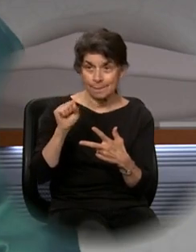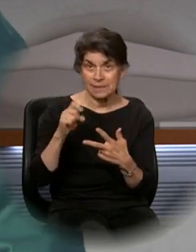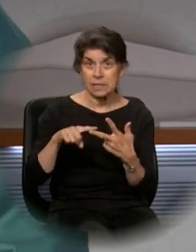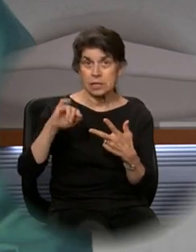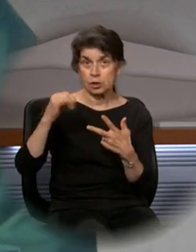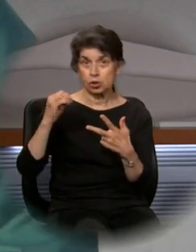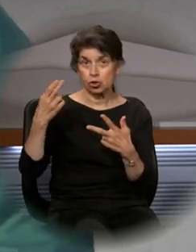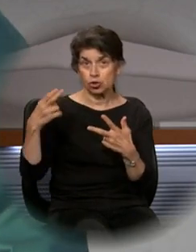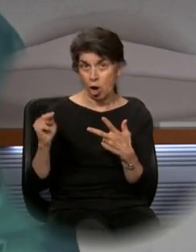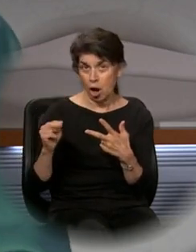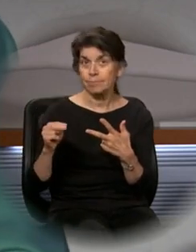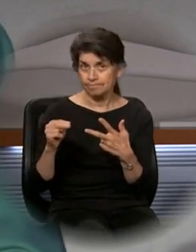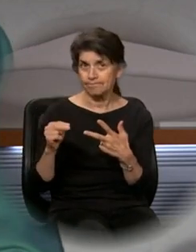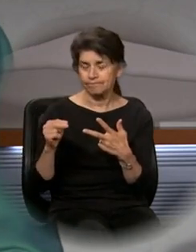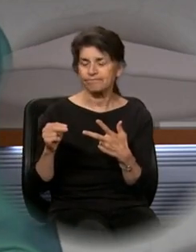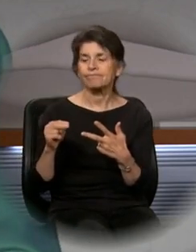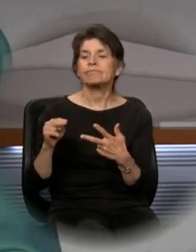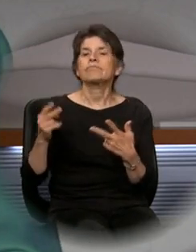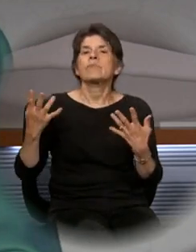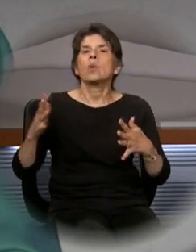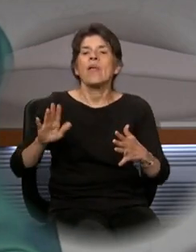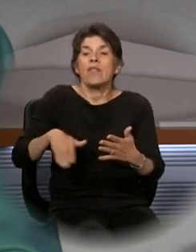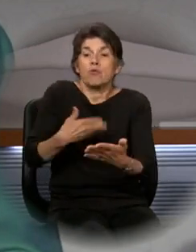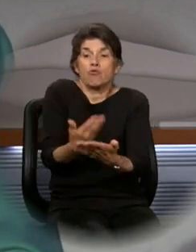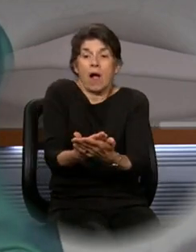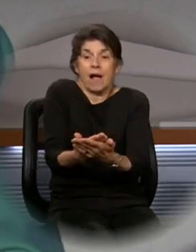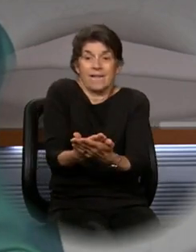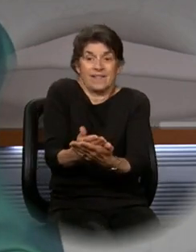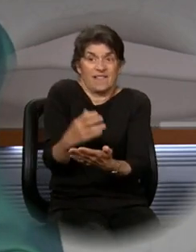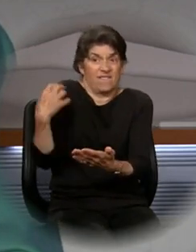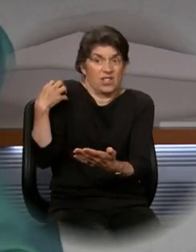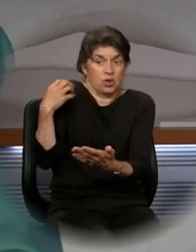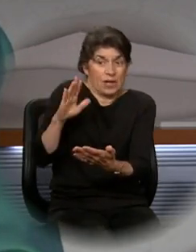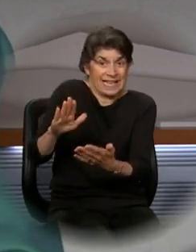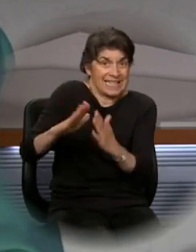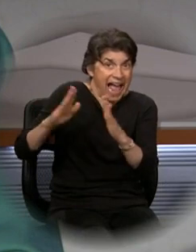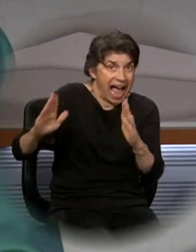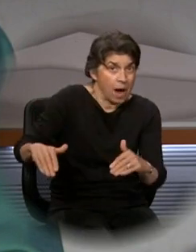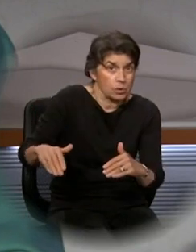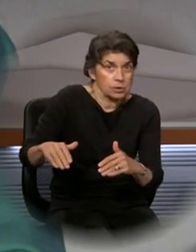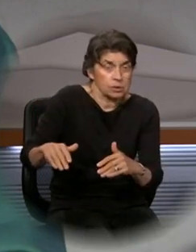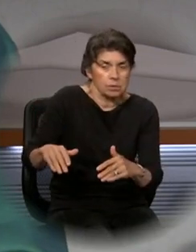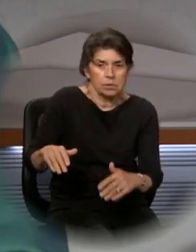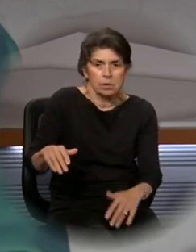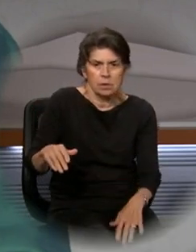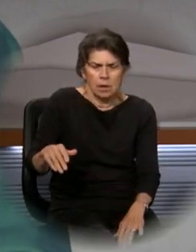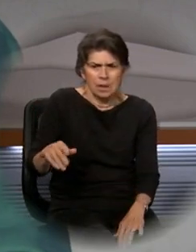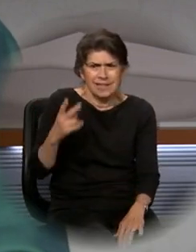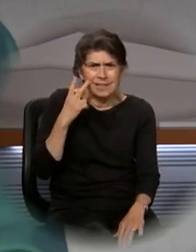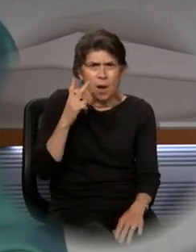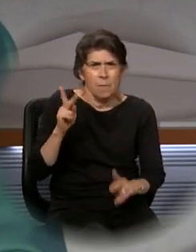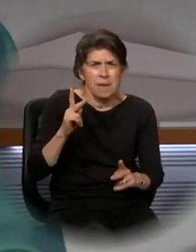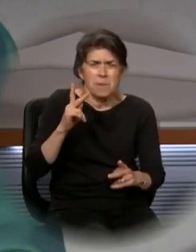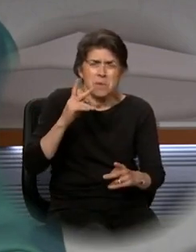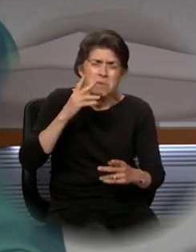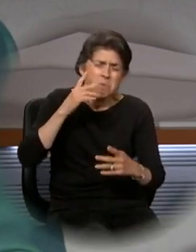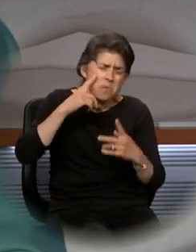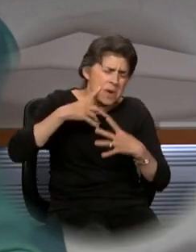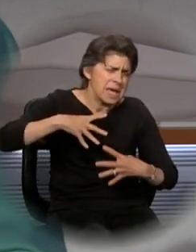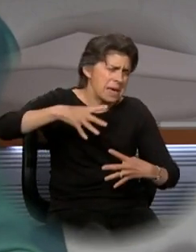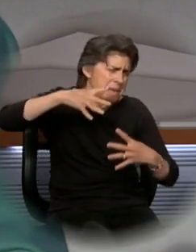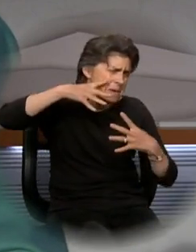When they arrived at the house of the synagogue official, he caught sight of a commotion, people weeping and wailing loudly.